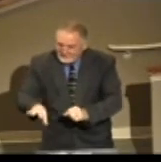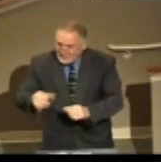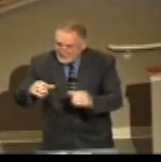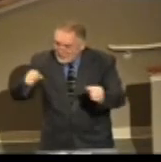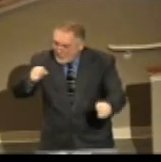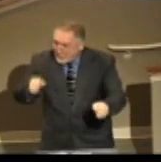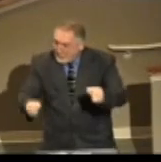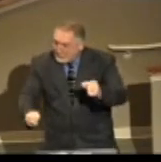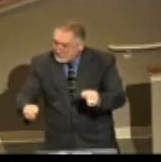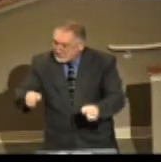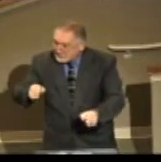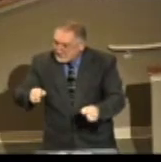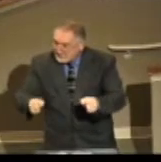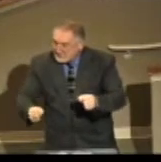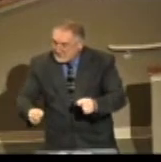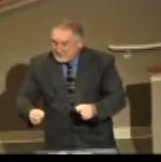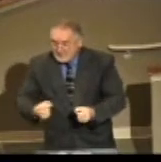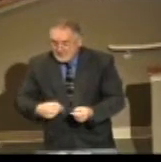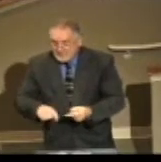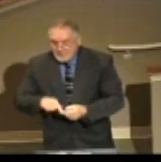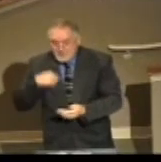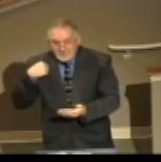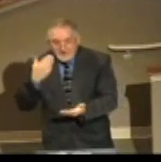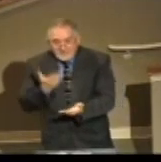car. We got there.